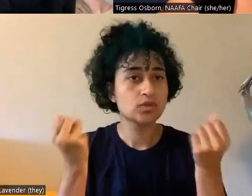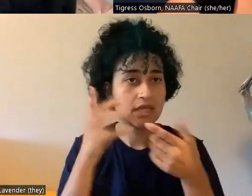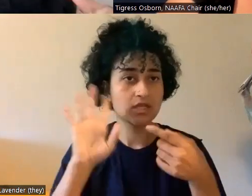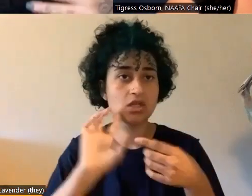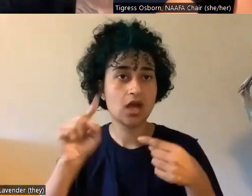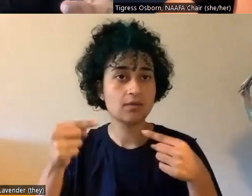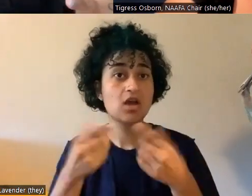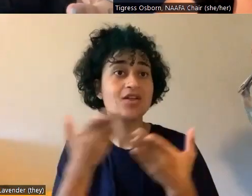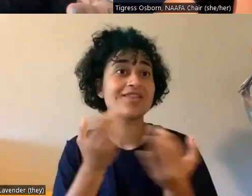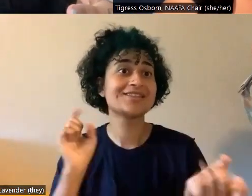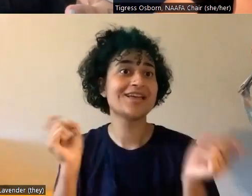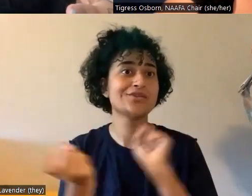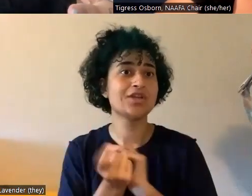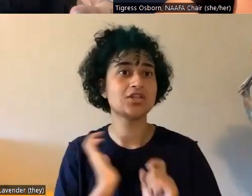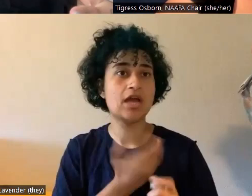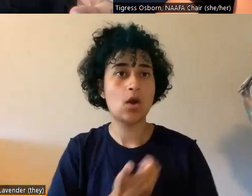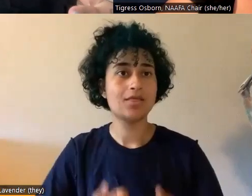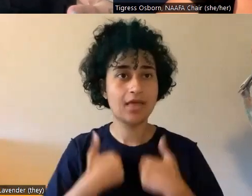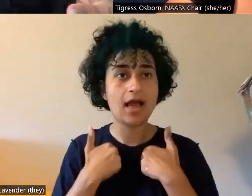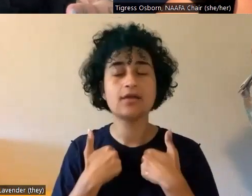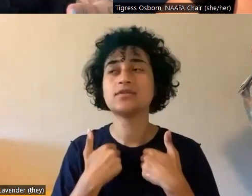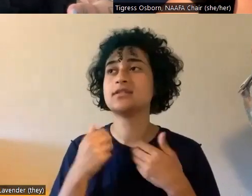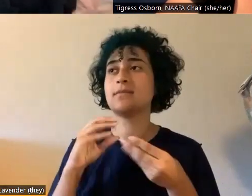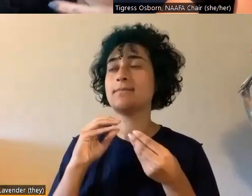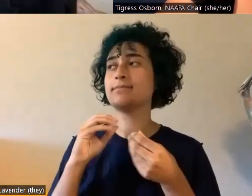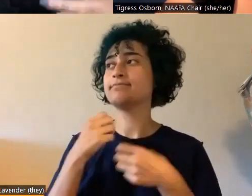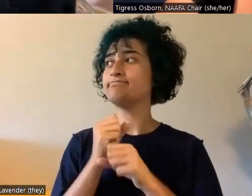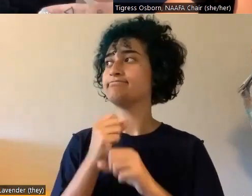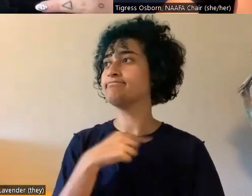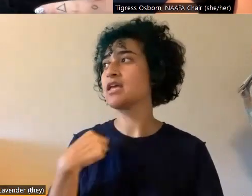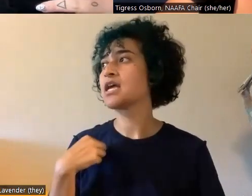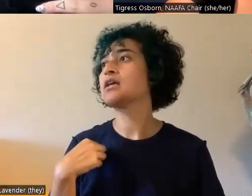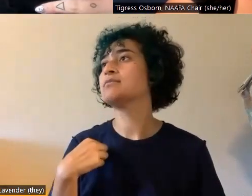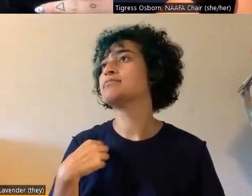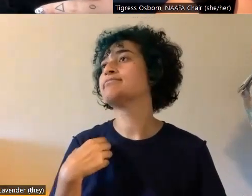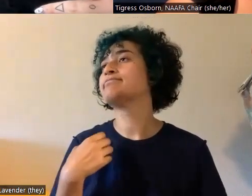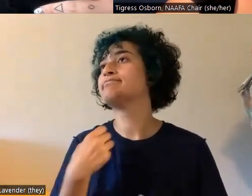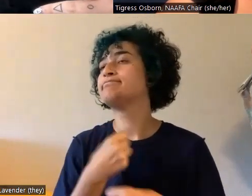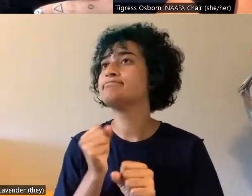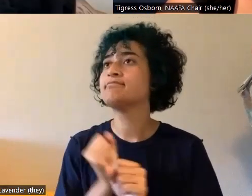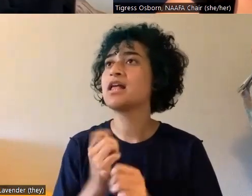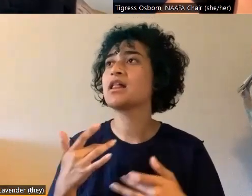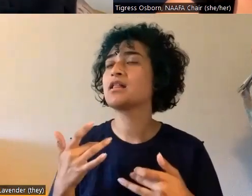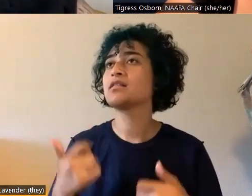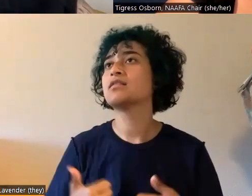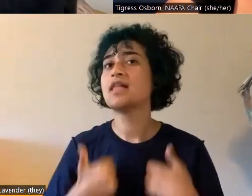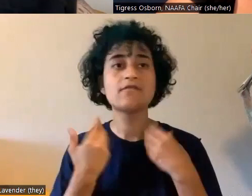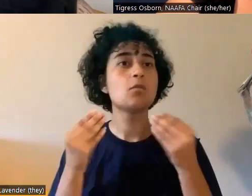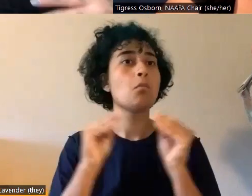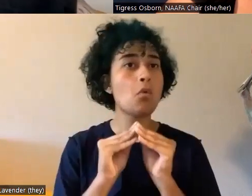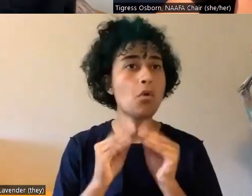our lives and make us, um, make life more enjoyable